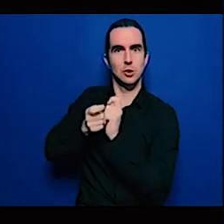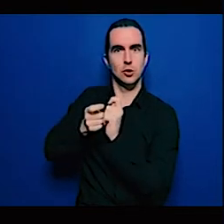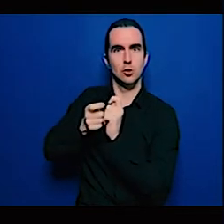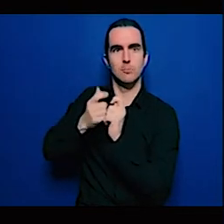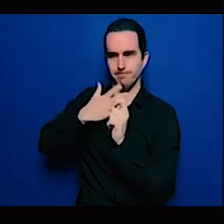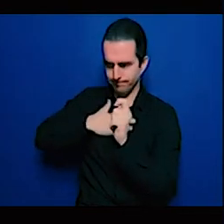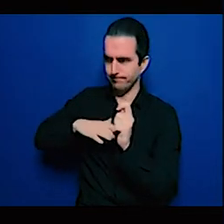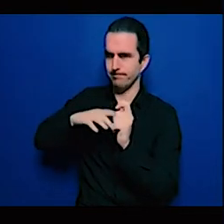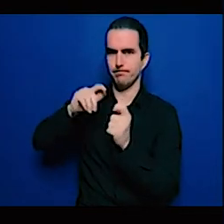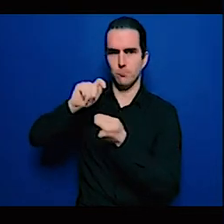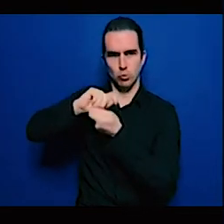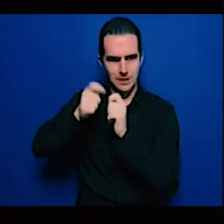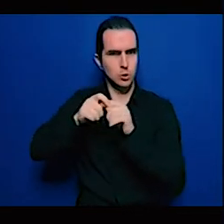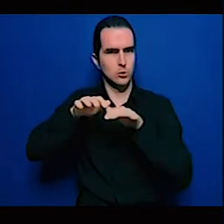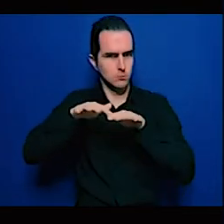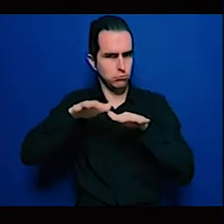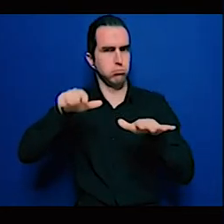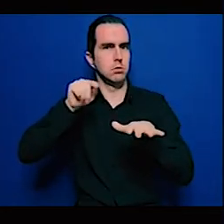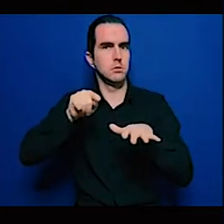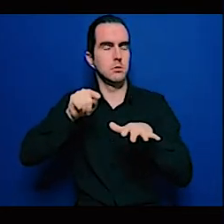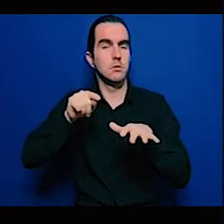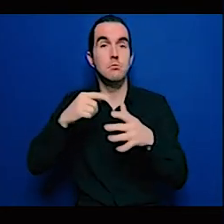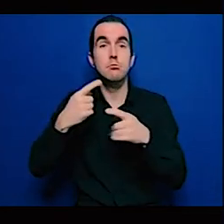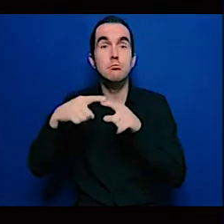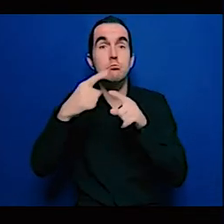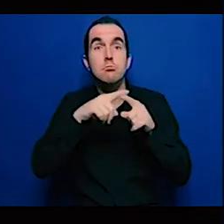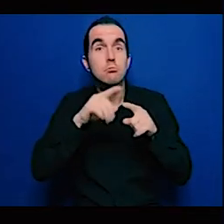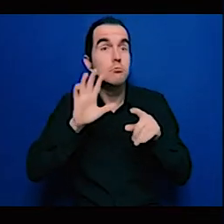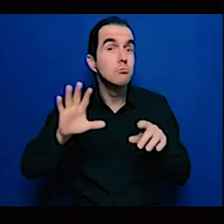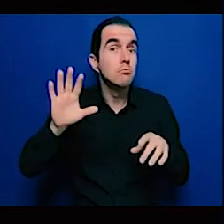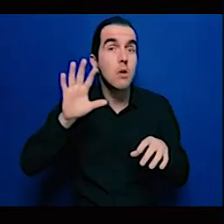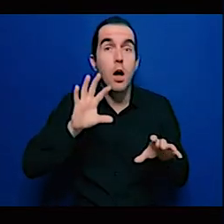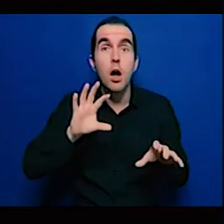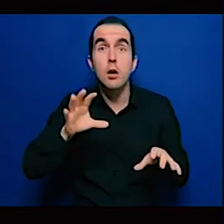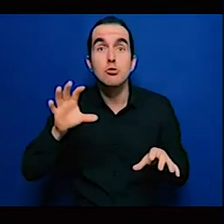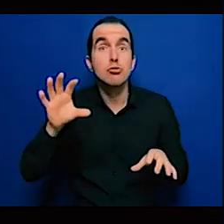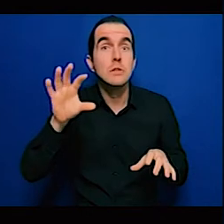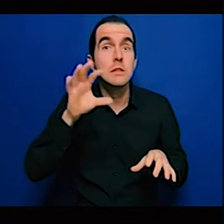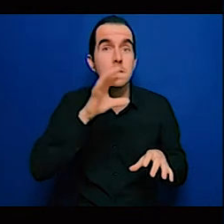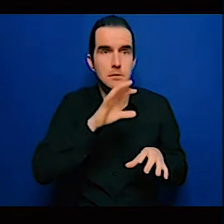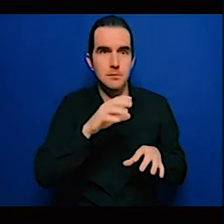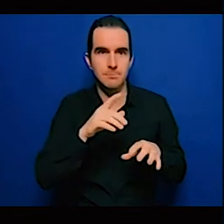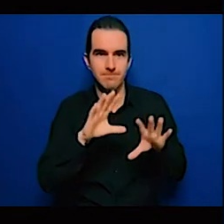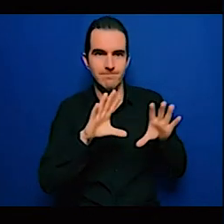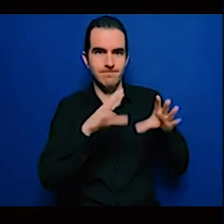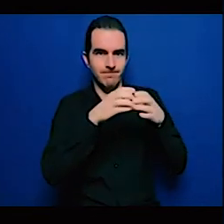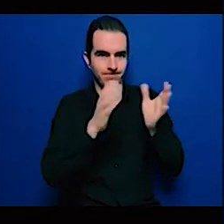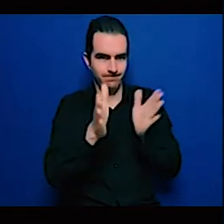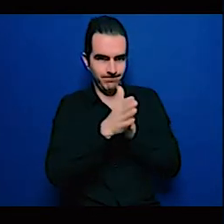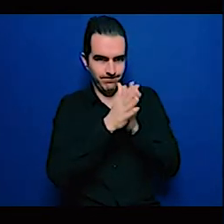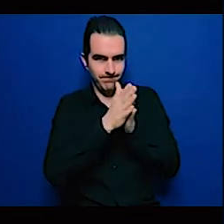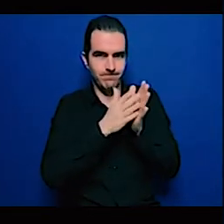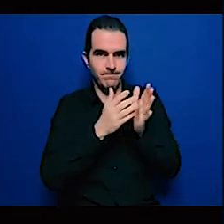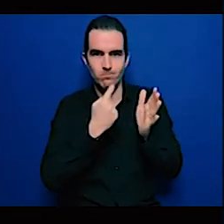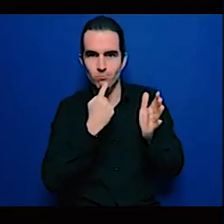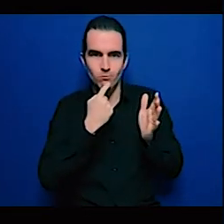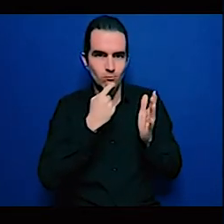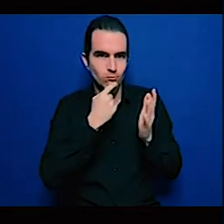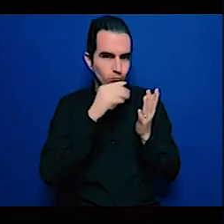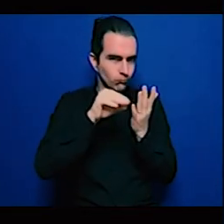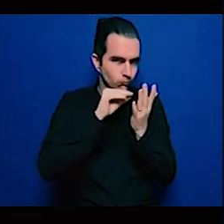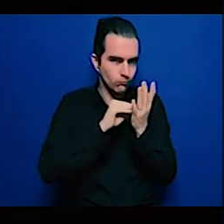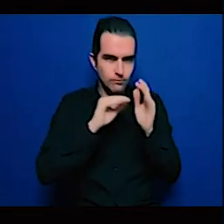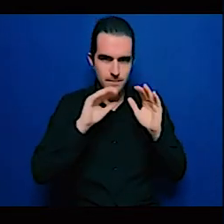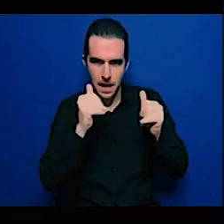randomly there are methodologies that are composed and that must be adopted by all states